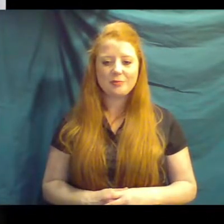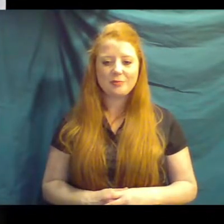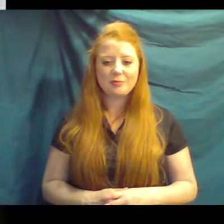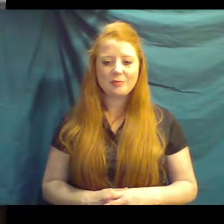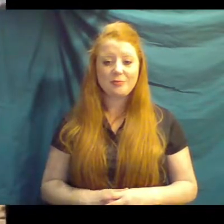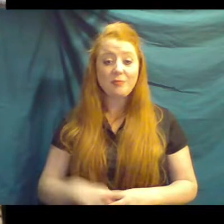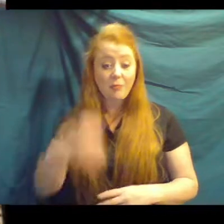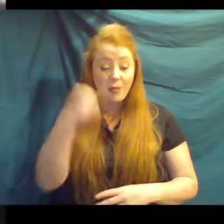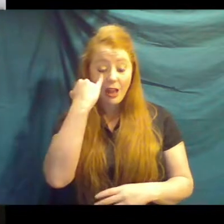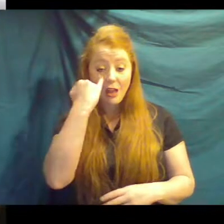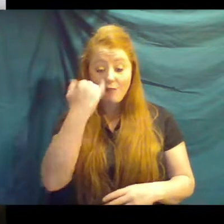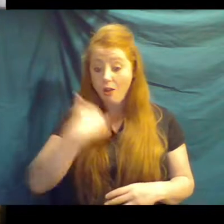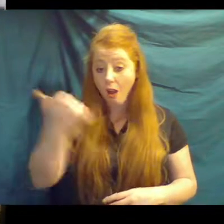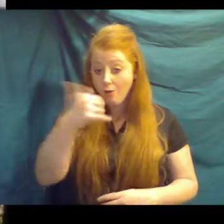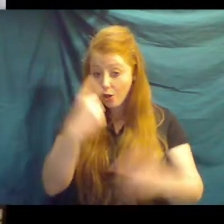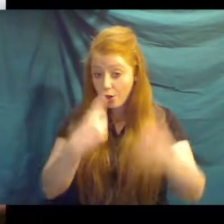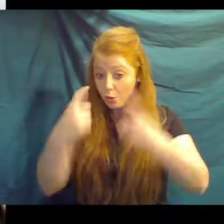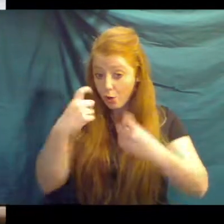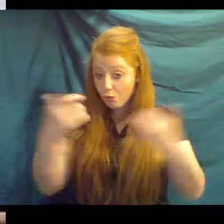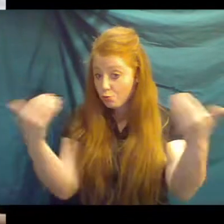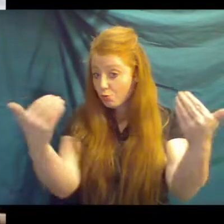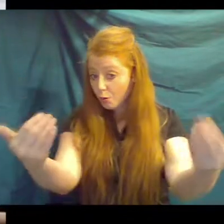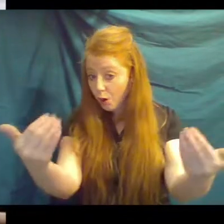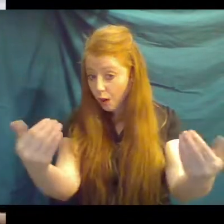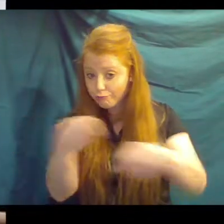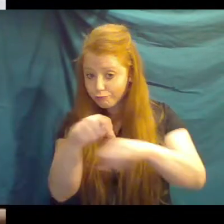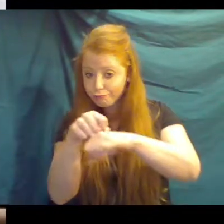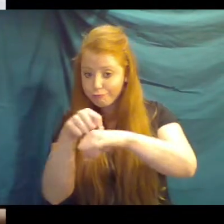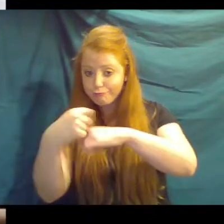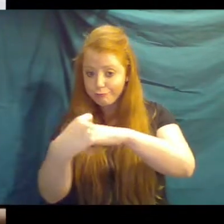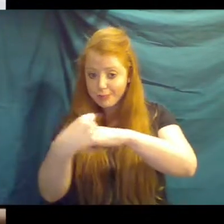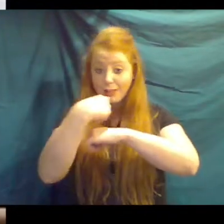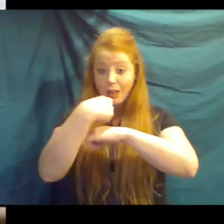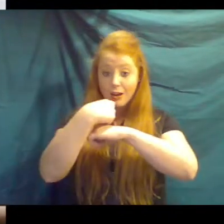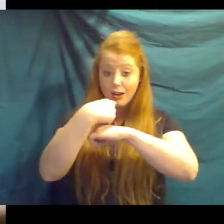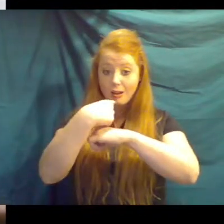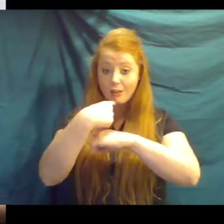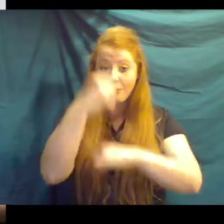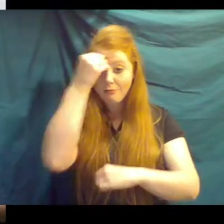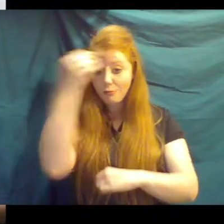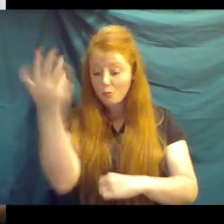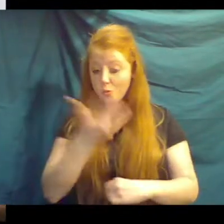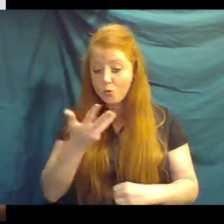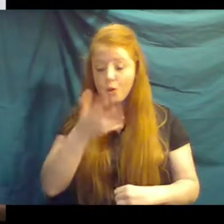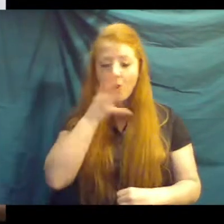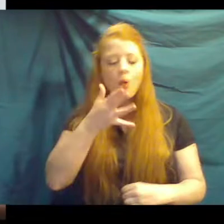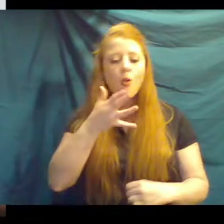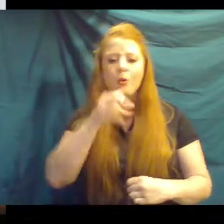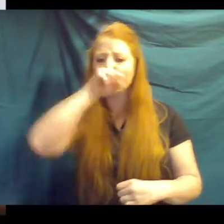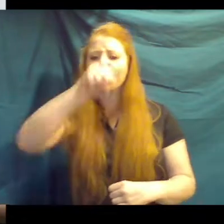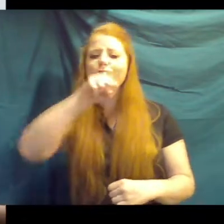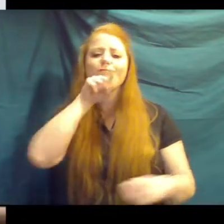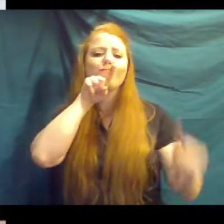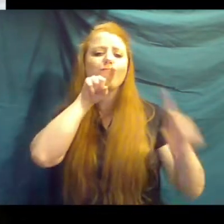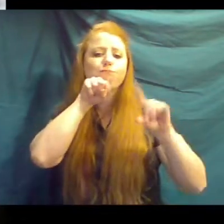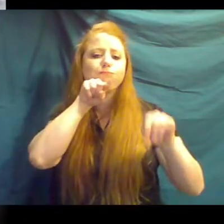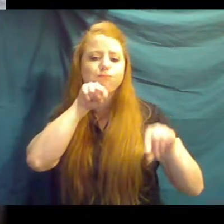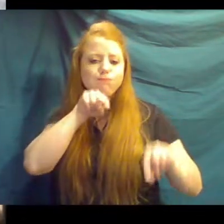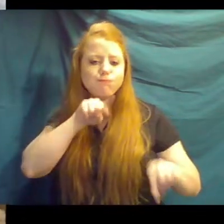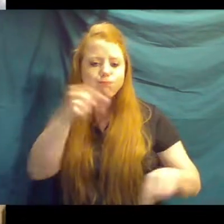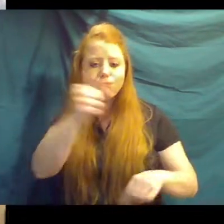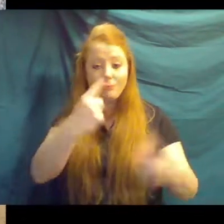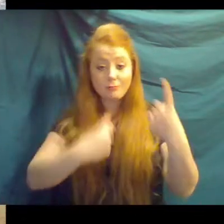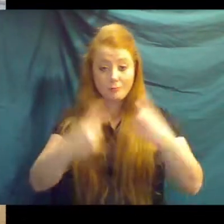If you guys have any questions, go ahead and send those in to us. We would love to answer any questions you might